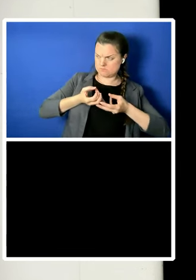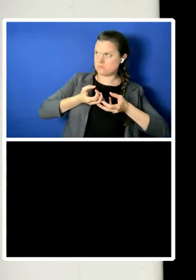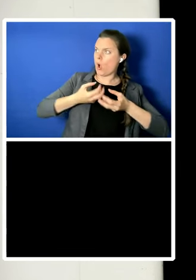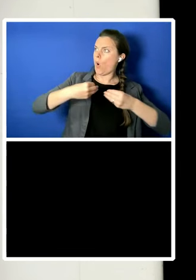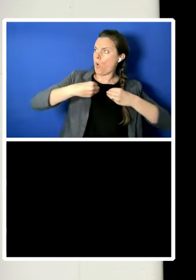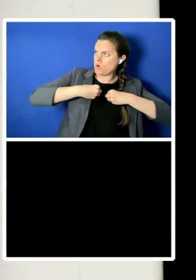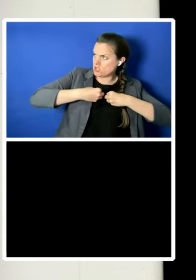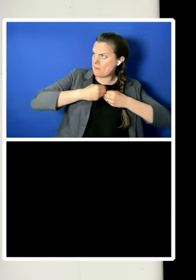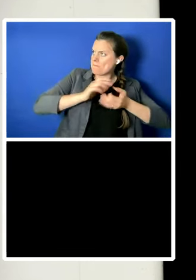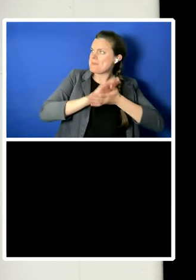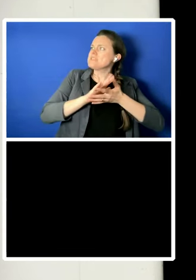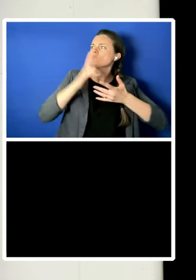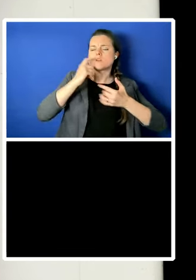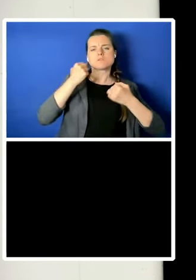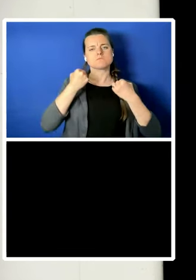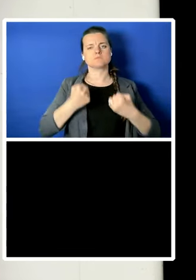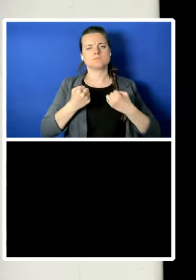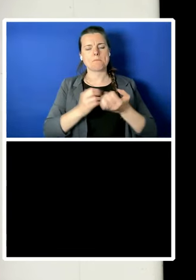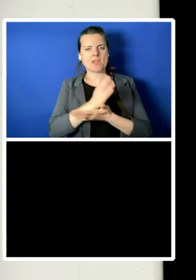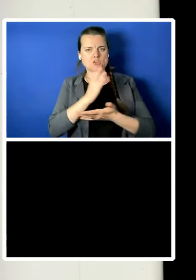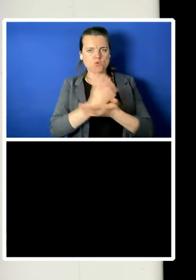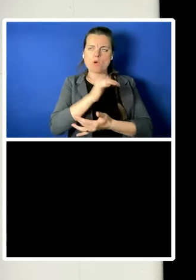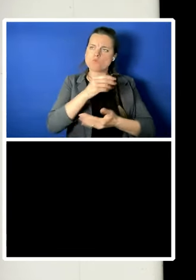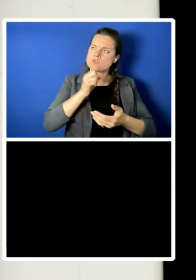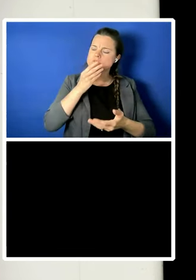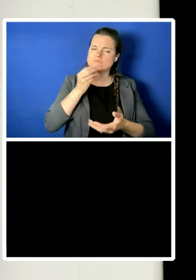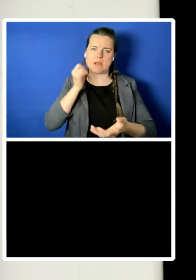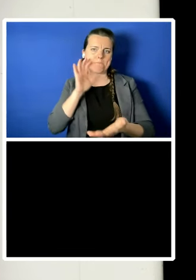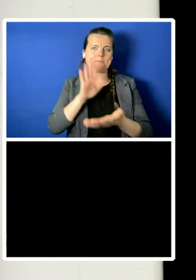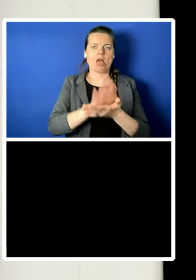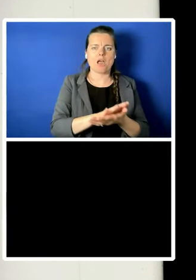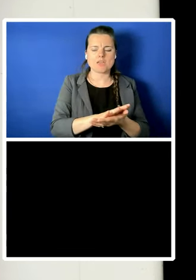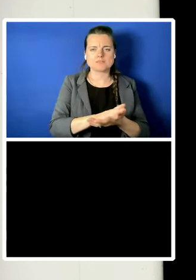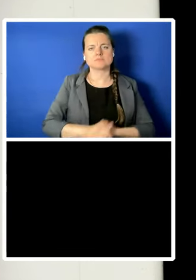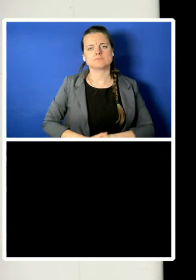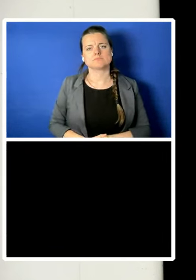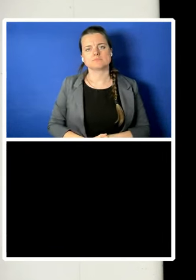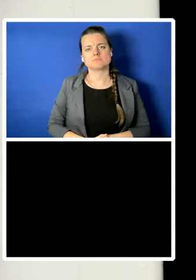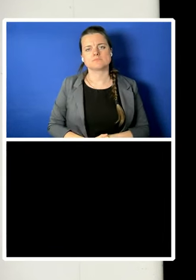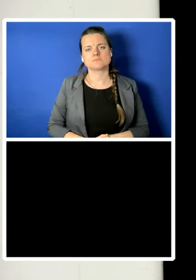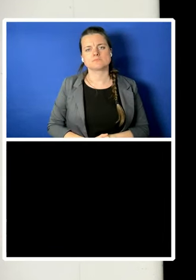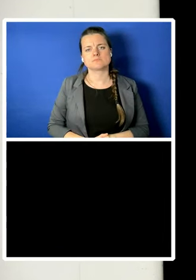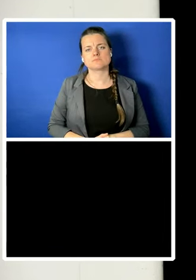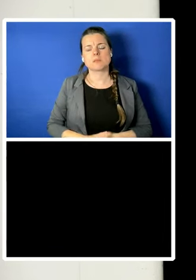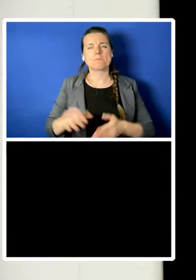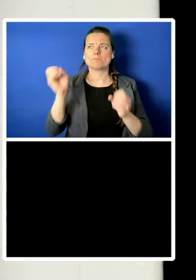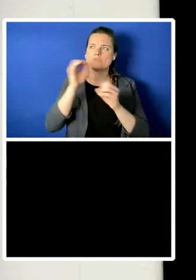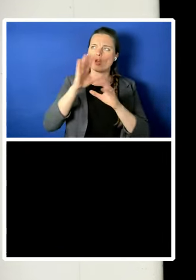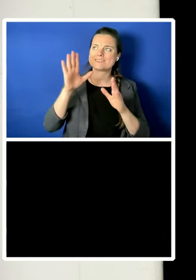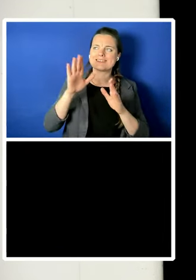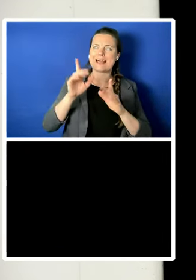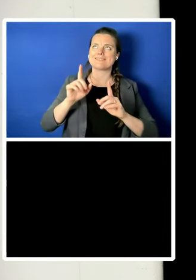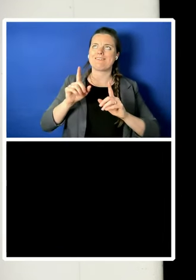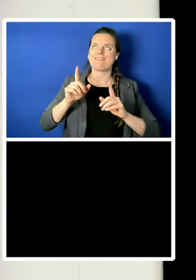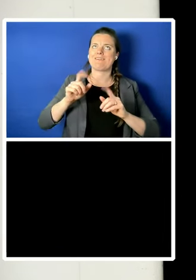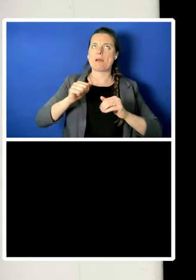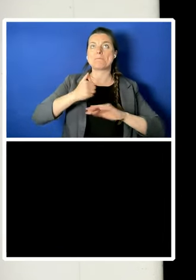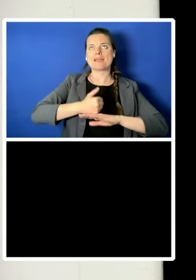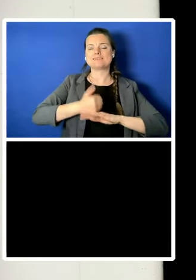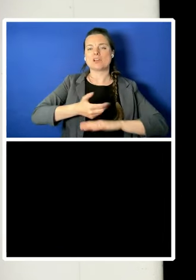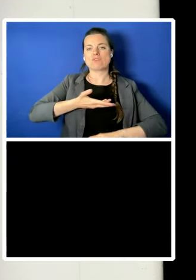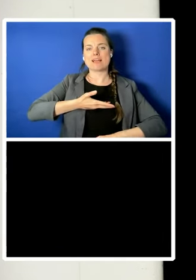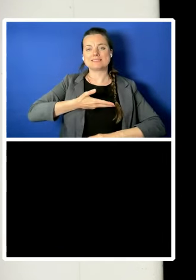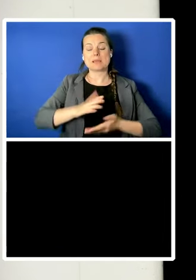To lack a general memory or understanding of what our most basic rights are is to walk even